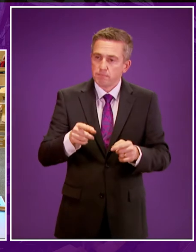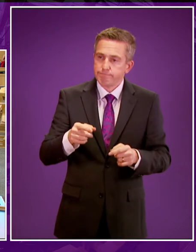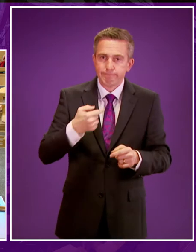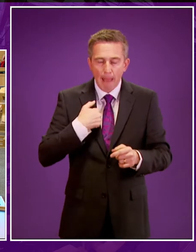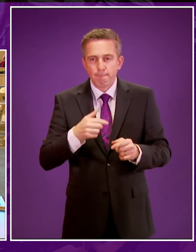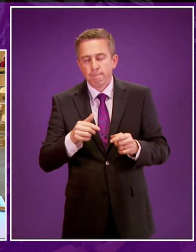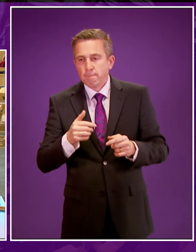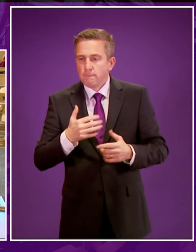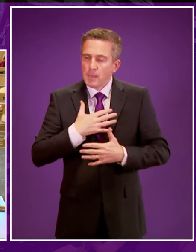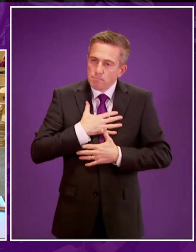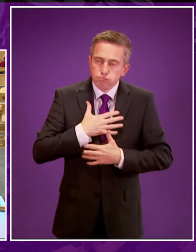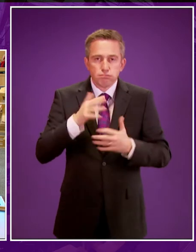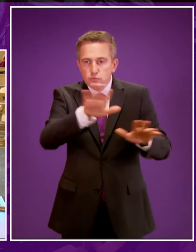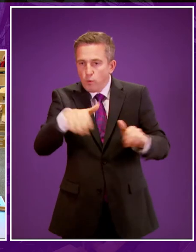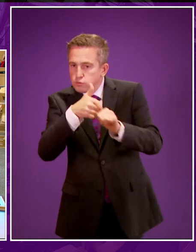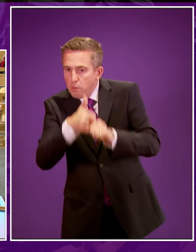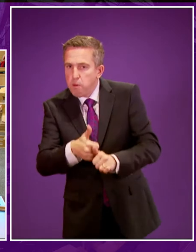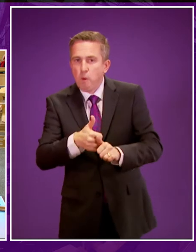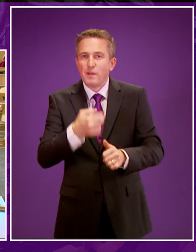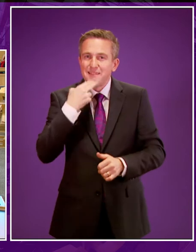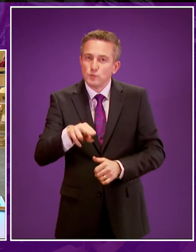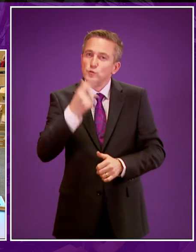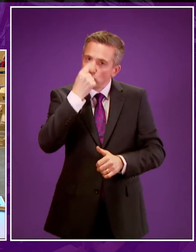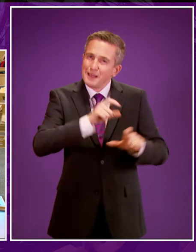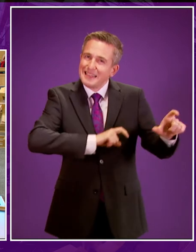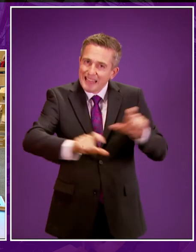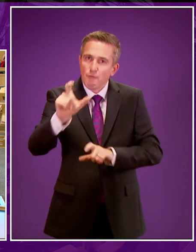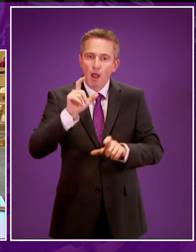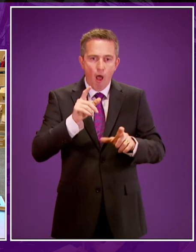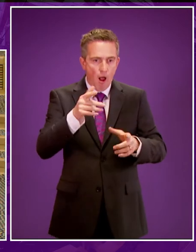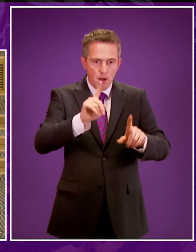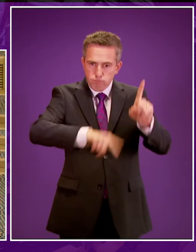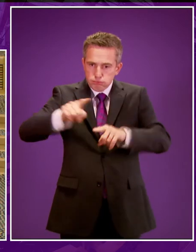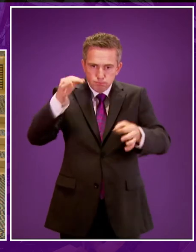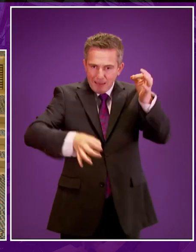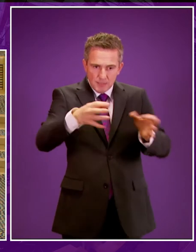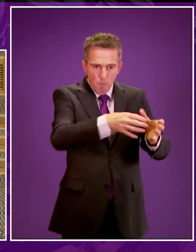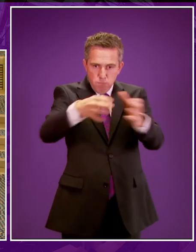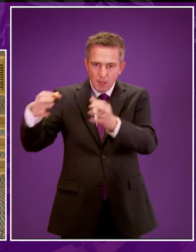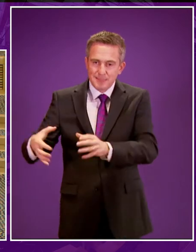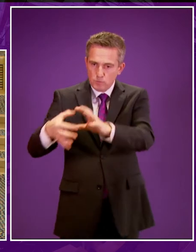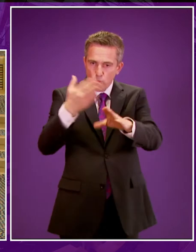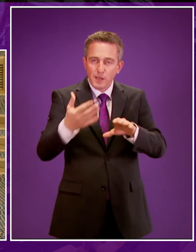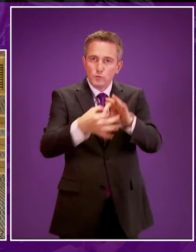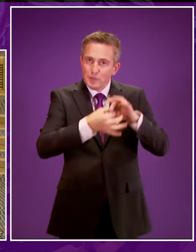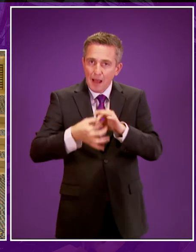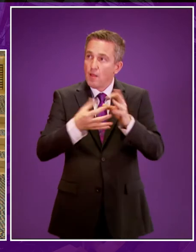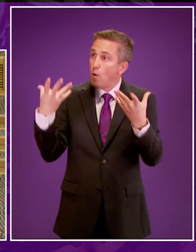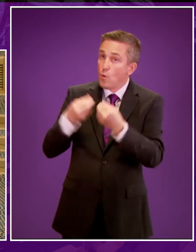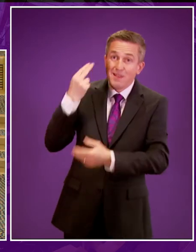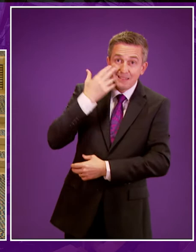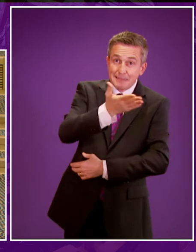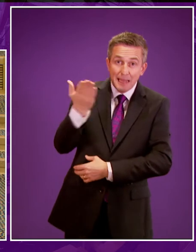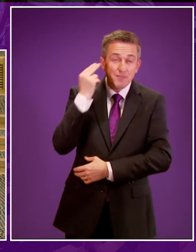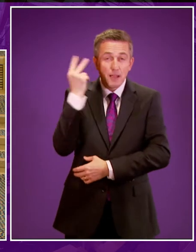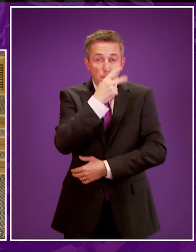support that the BSL legislation enjoyed so that we can work together across political parties, across Scotland and with deaf and deaf-blind